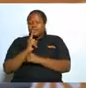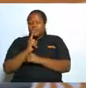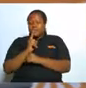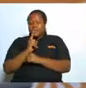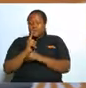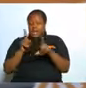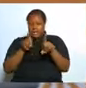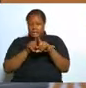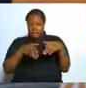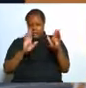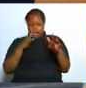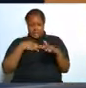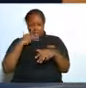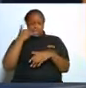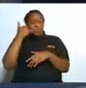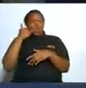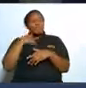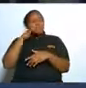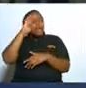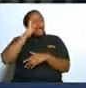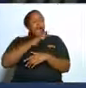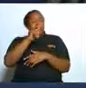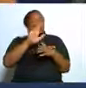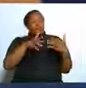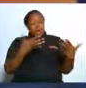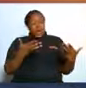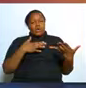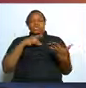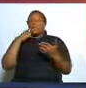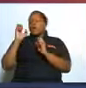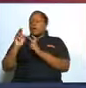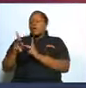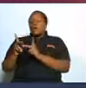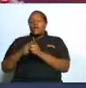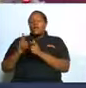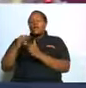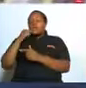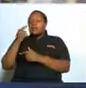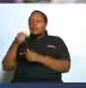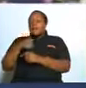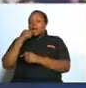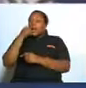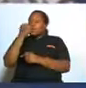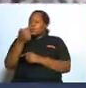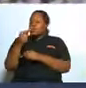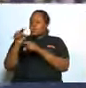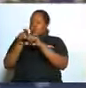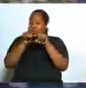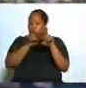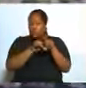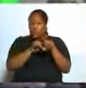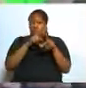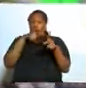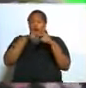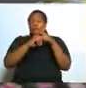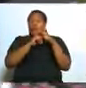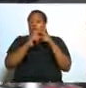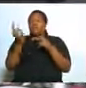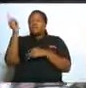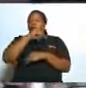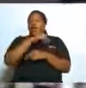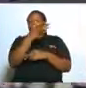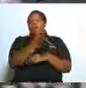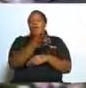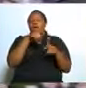like this one when you call hello hello how are you I'm okay I told electric engineer to come there